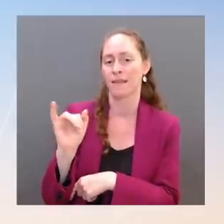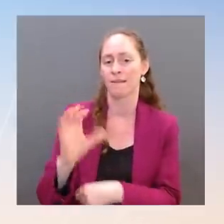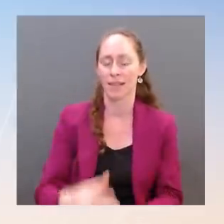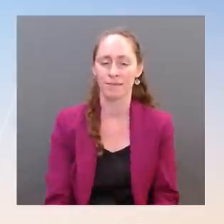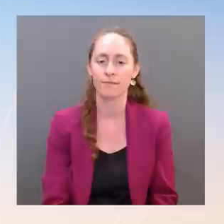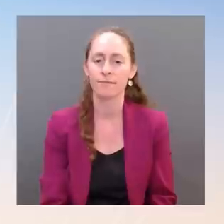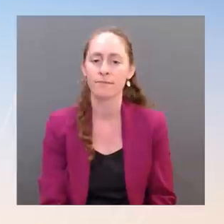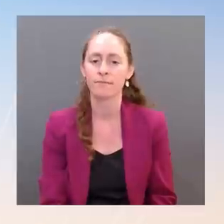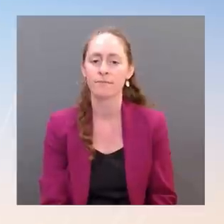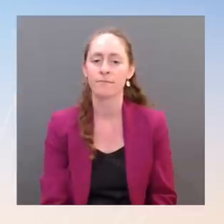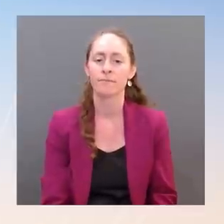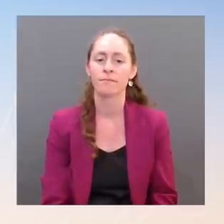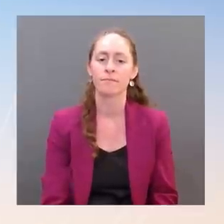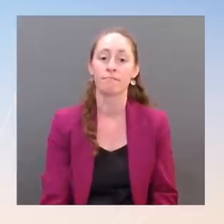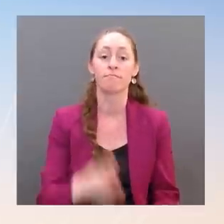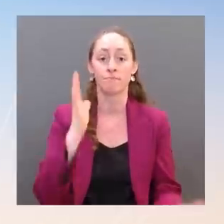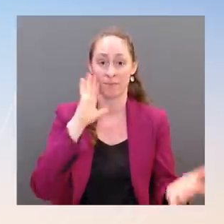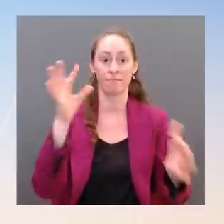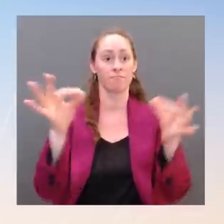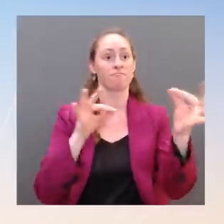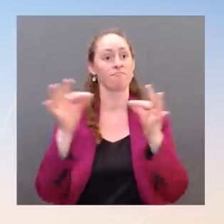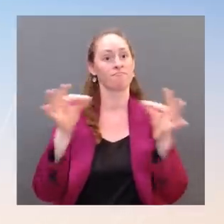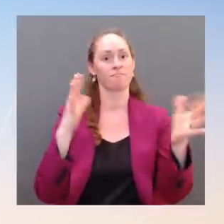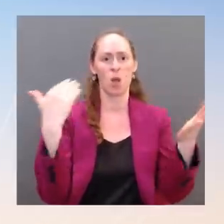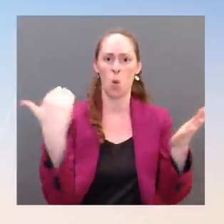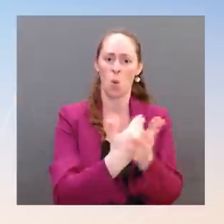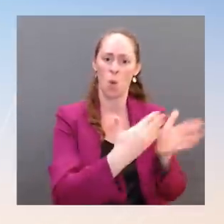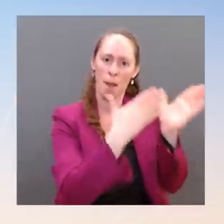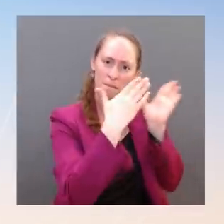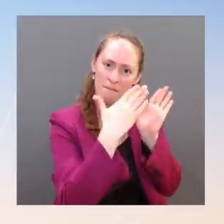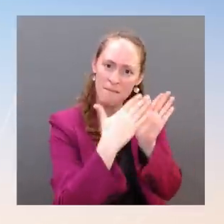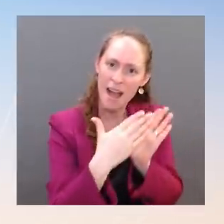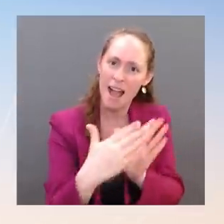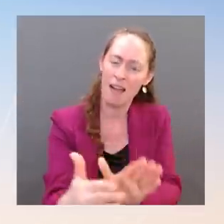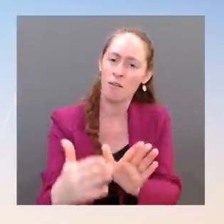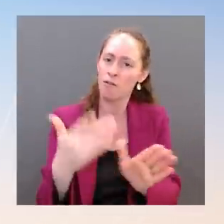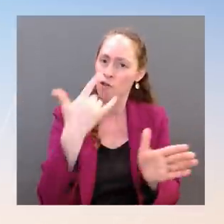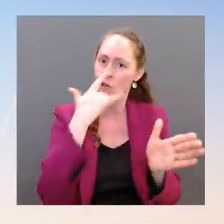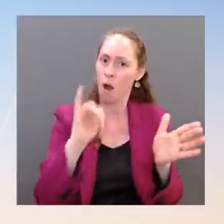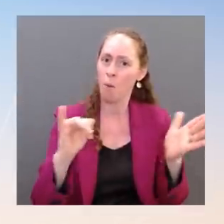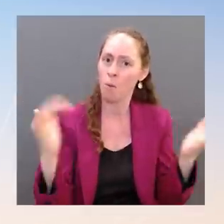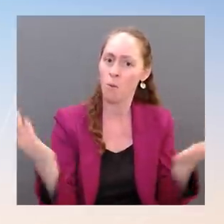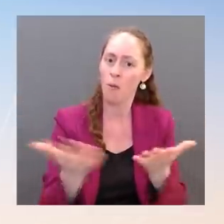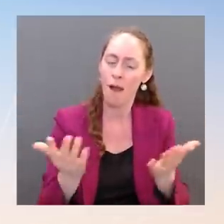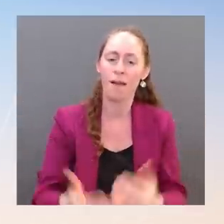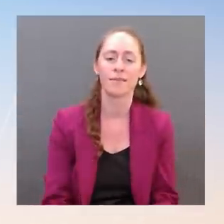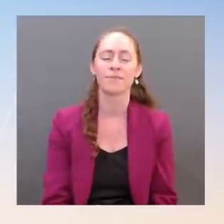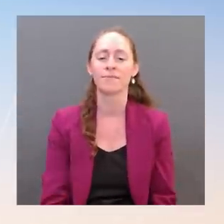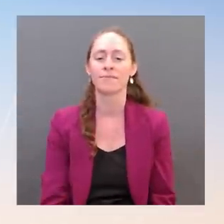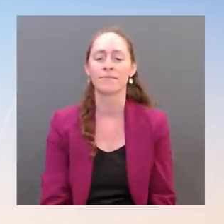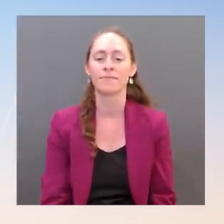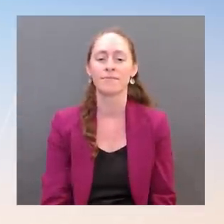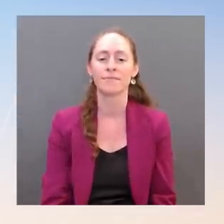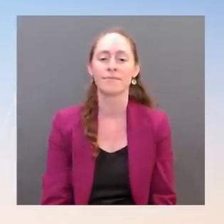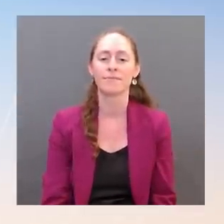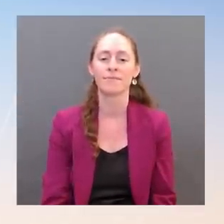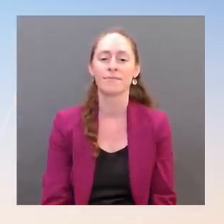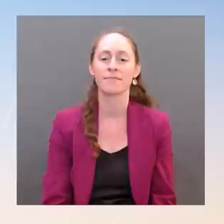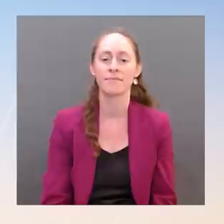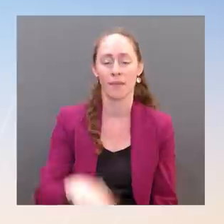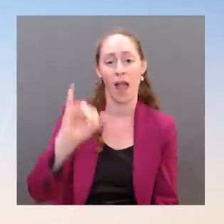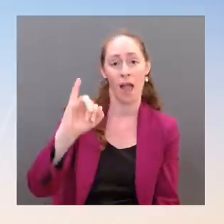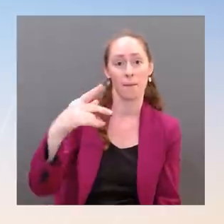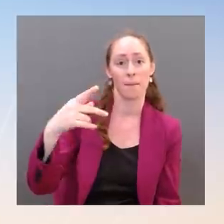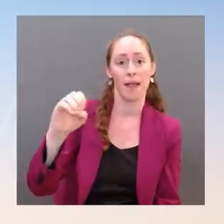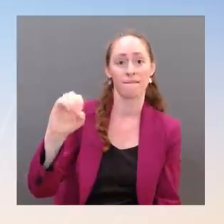IPEF, as we affectionately call it, is a 21st century economic arrangement, a new model designed to tackle new economic